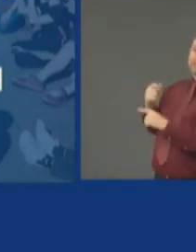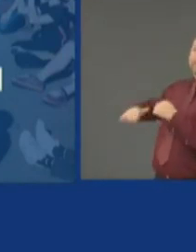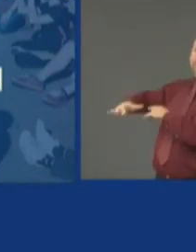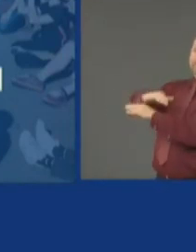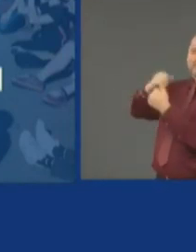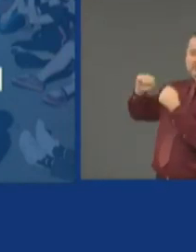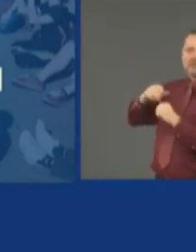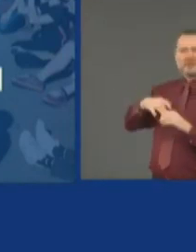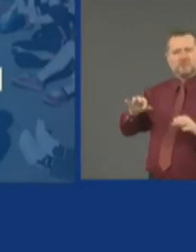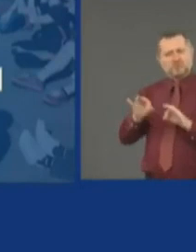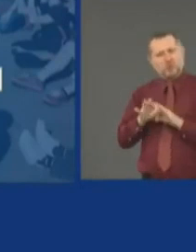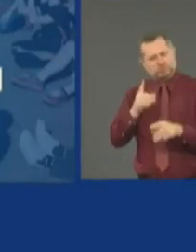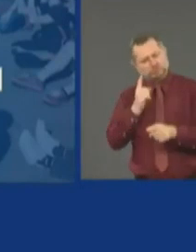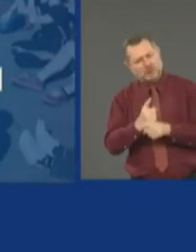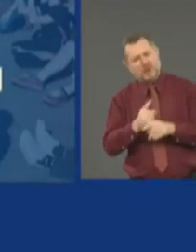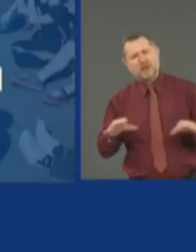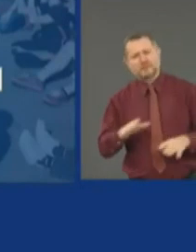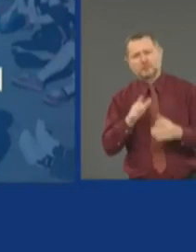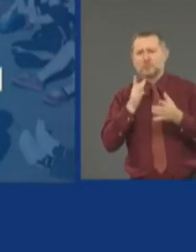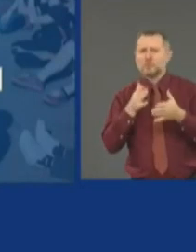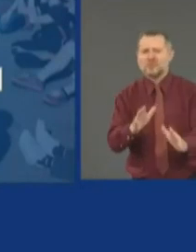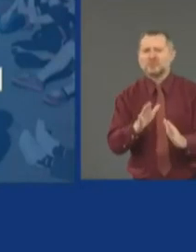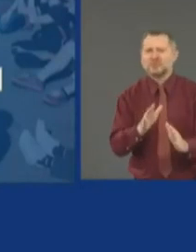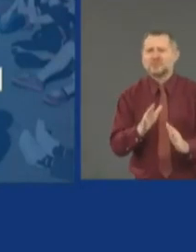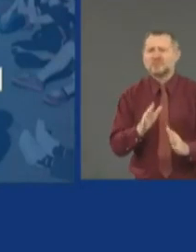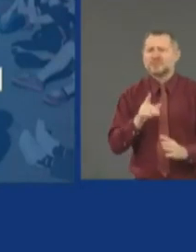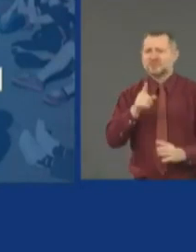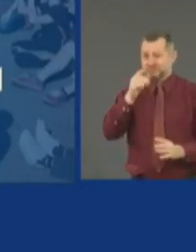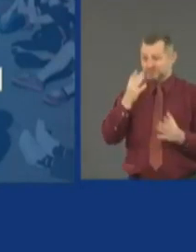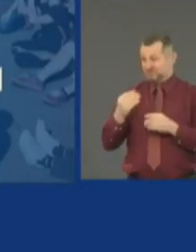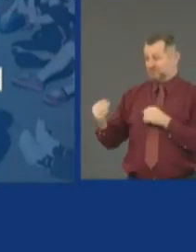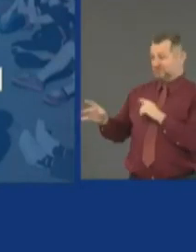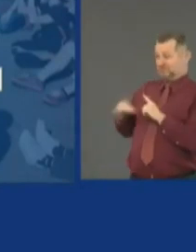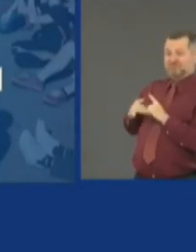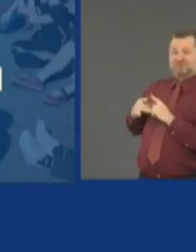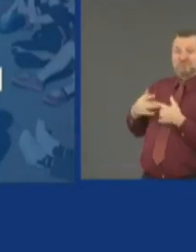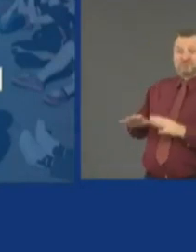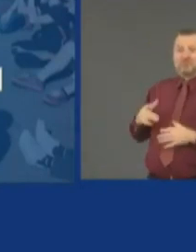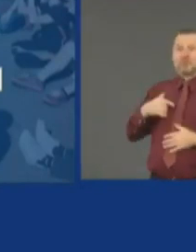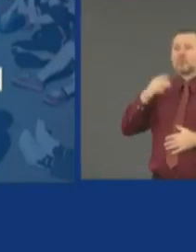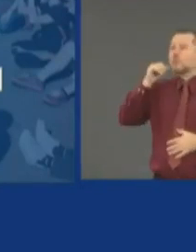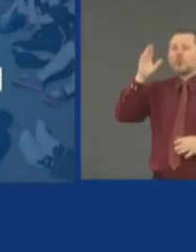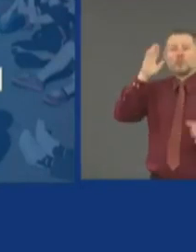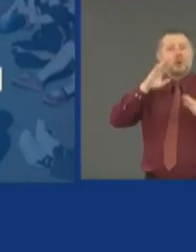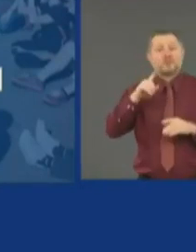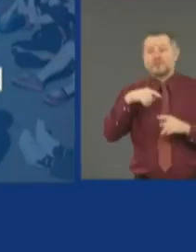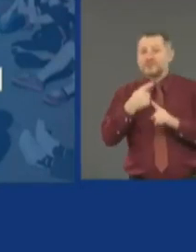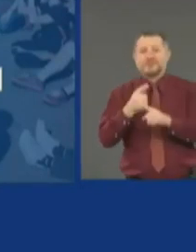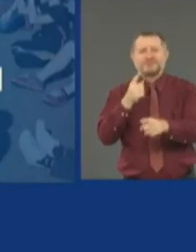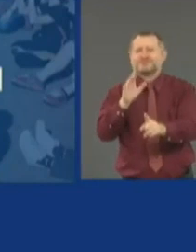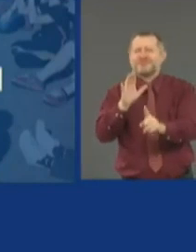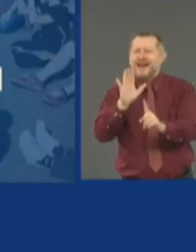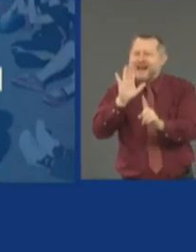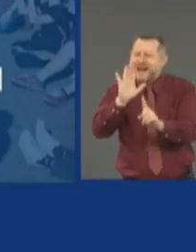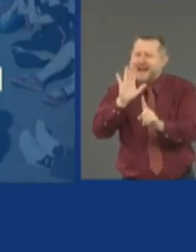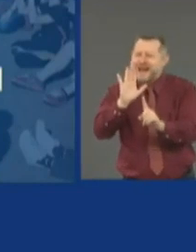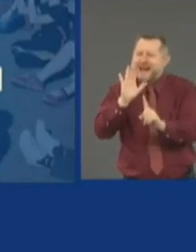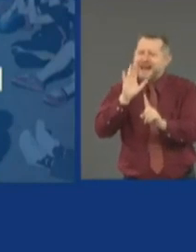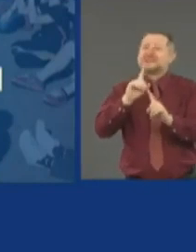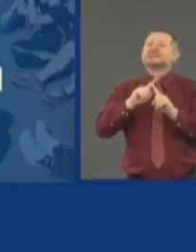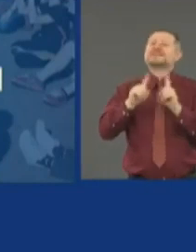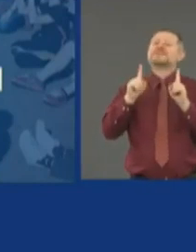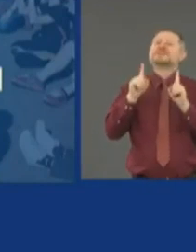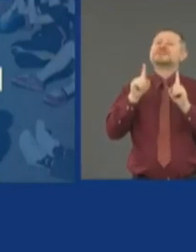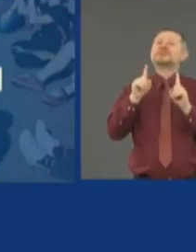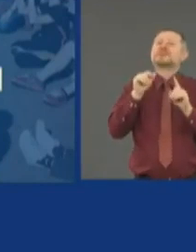you may have been exposed and you're not worried about yourself. That's a different conversation. Worry about your 55-year